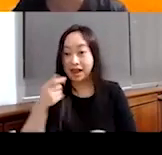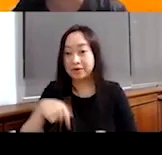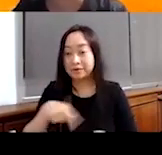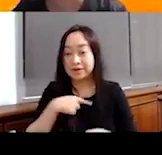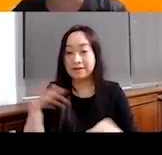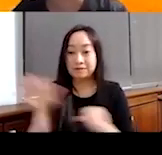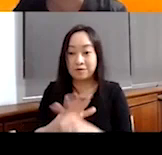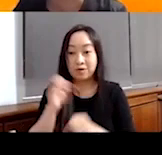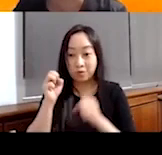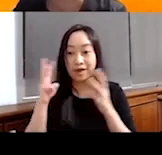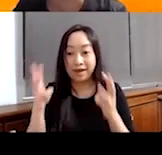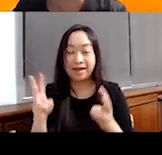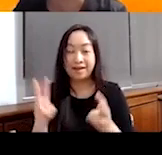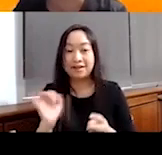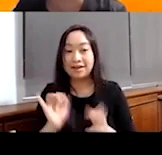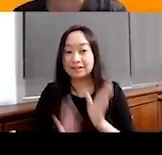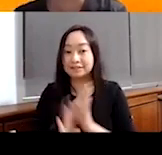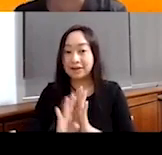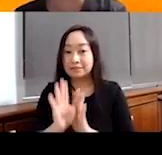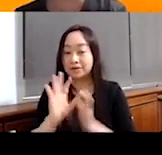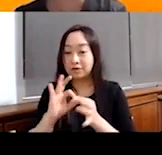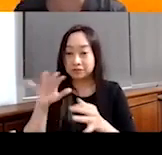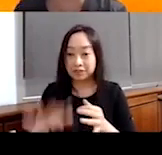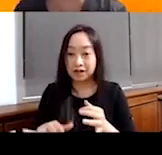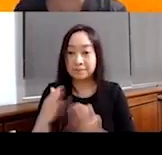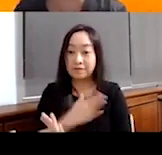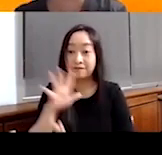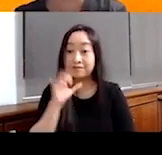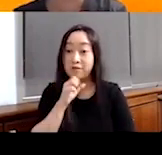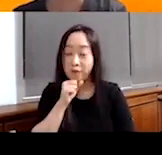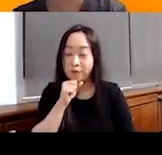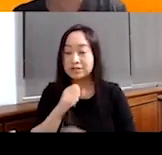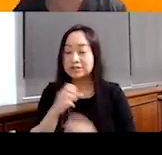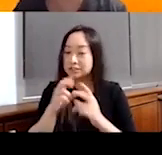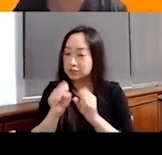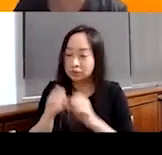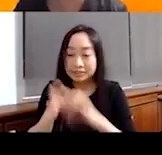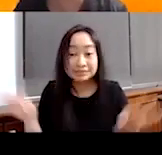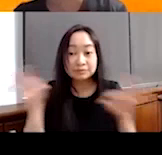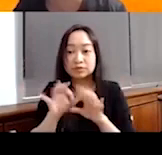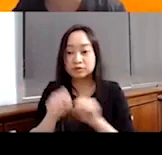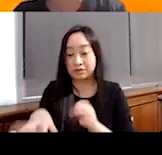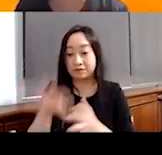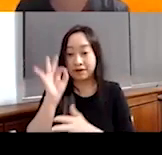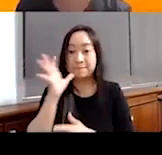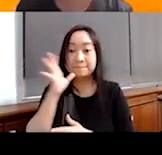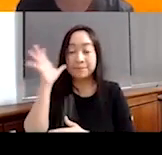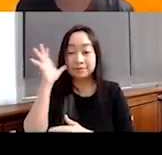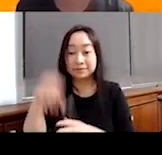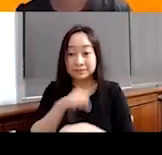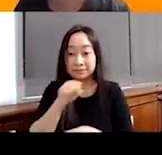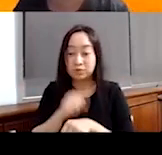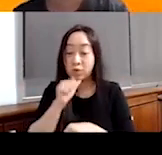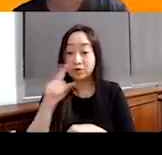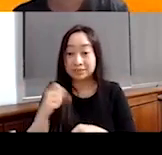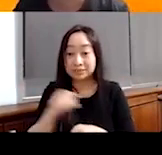fully aware that, you know, the development of a child before five years old is so critical. So you'll find that actually parents in Singapore, not